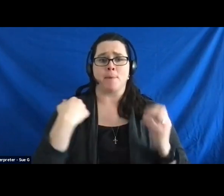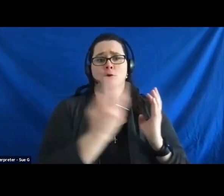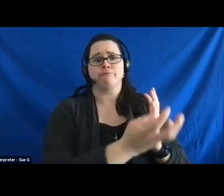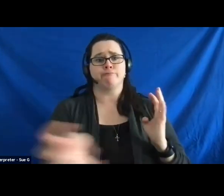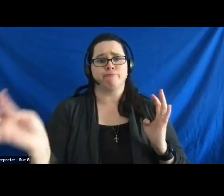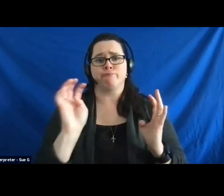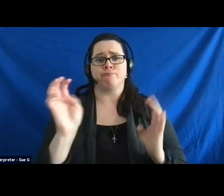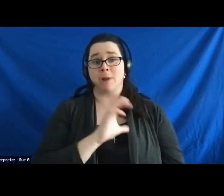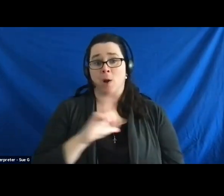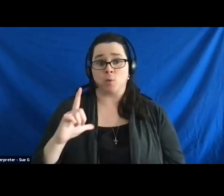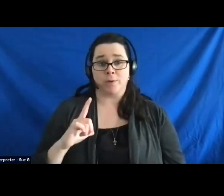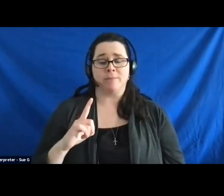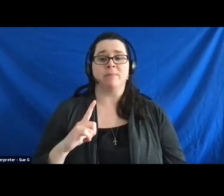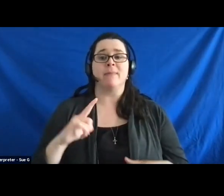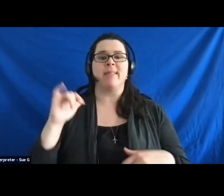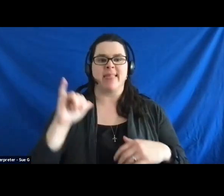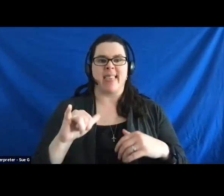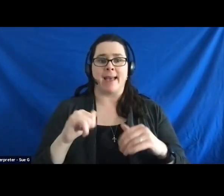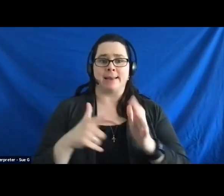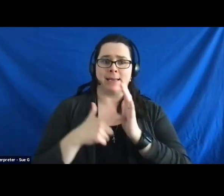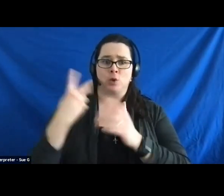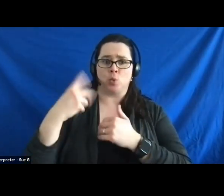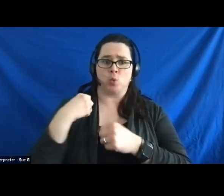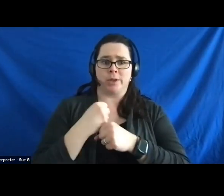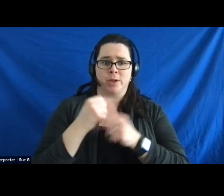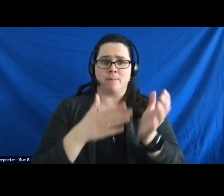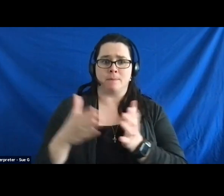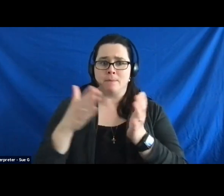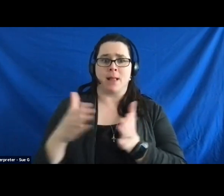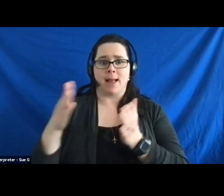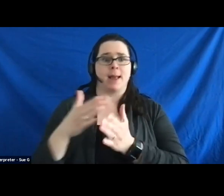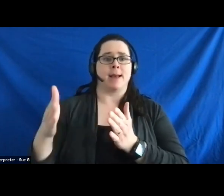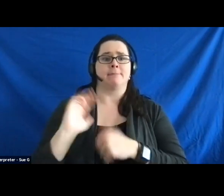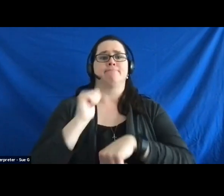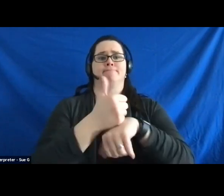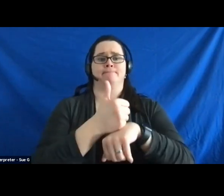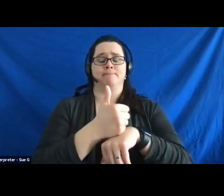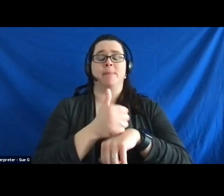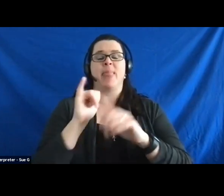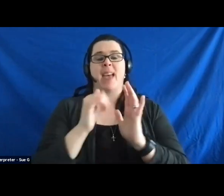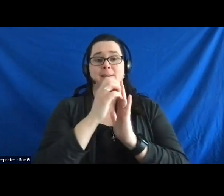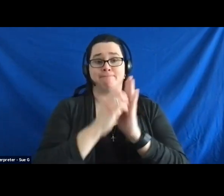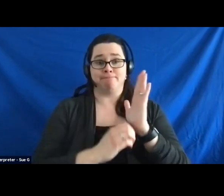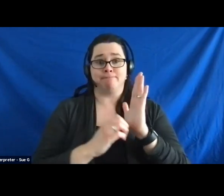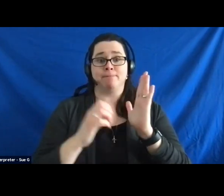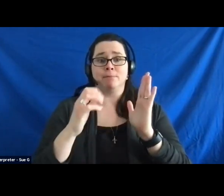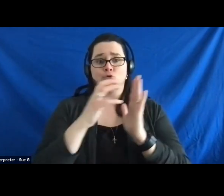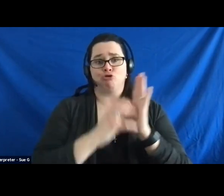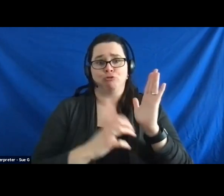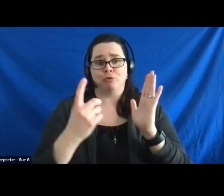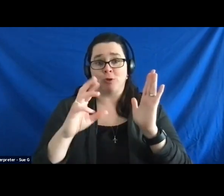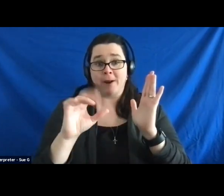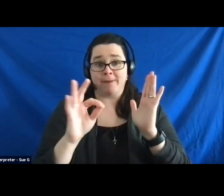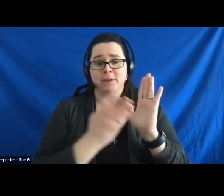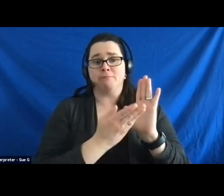our council, and this takes over a two-year period. The draft plan is then shared with the public to receive public